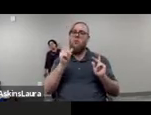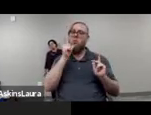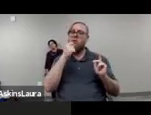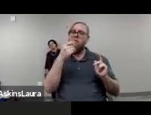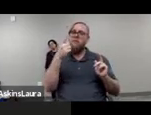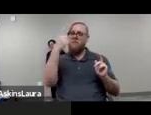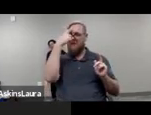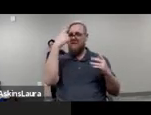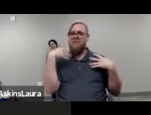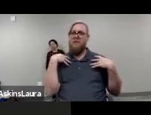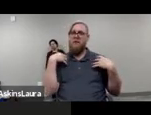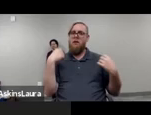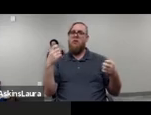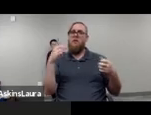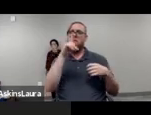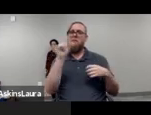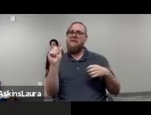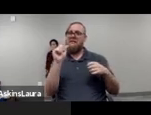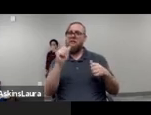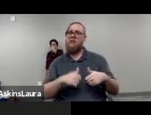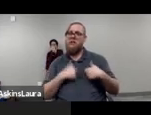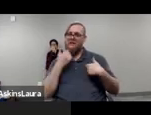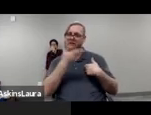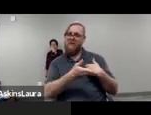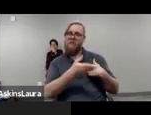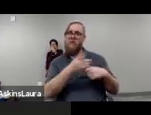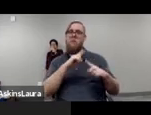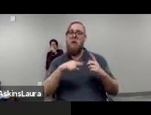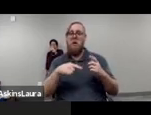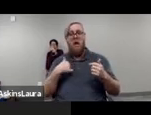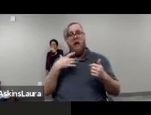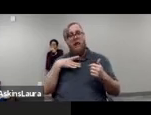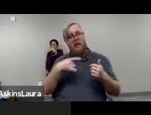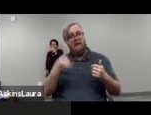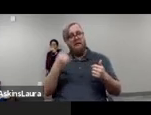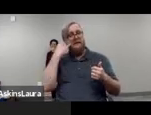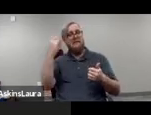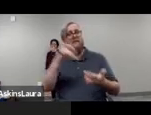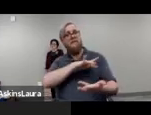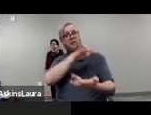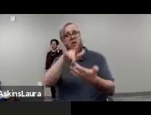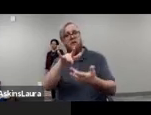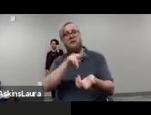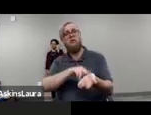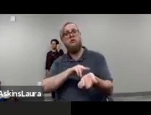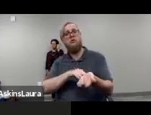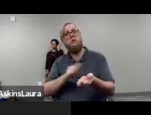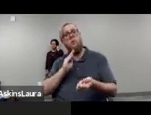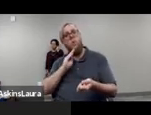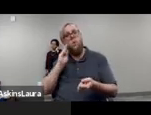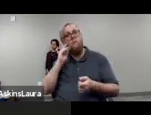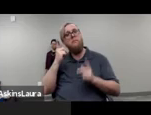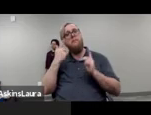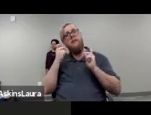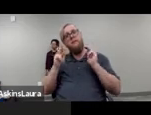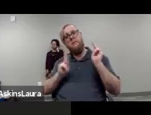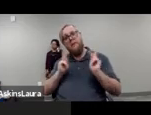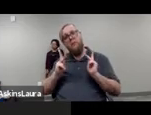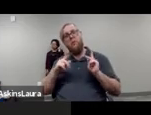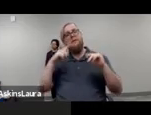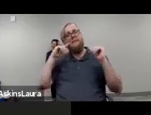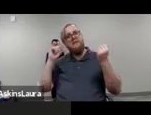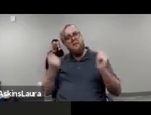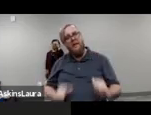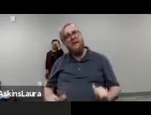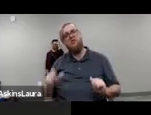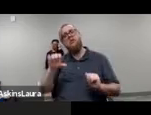are are living um I like the idea of reaching out to nursing homes as well because there may be people with dementia or other